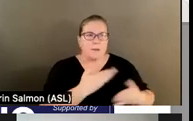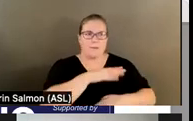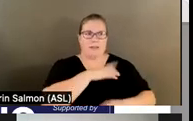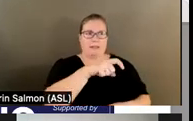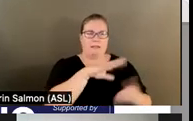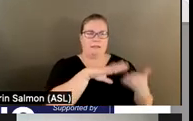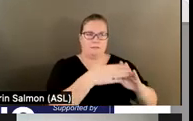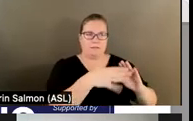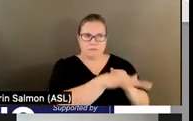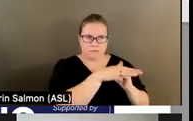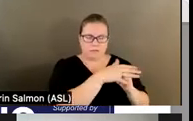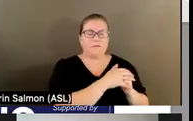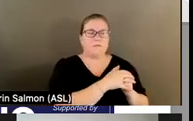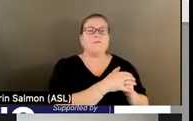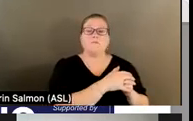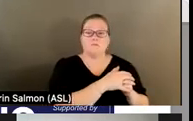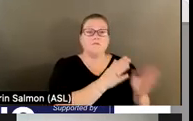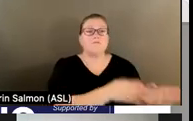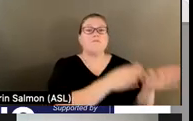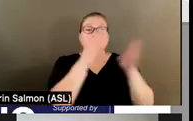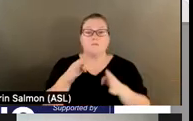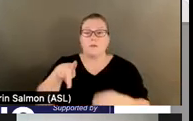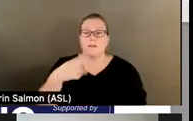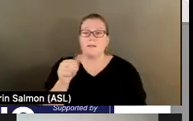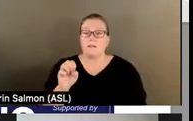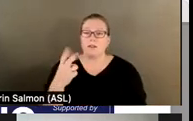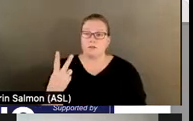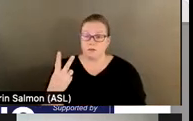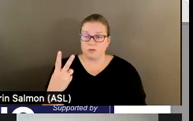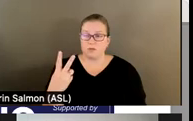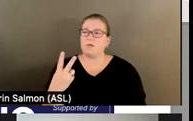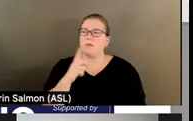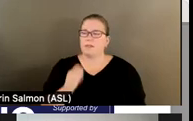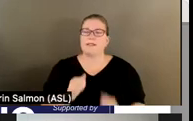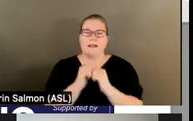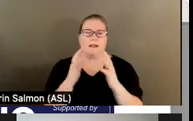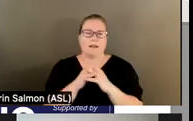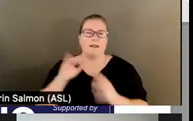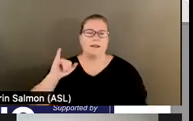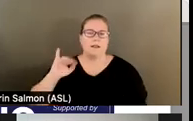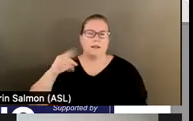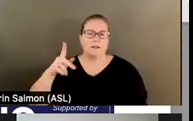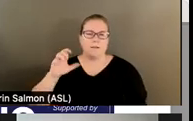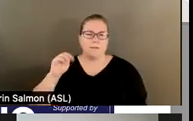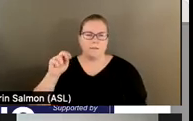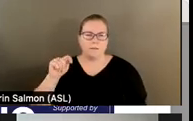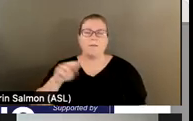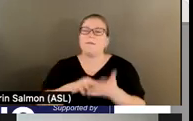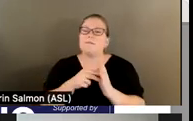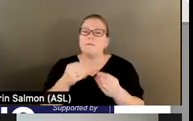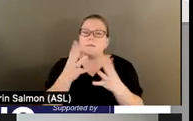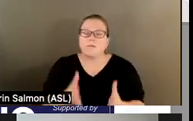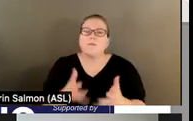moved on to phase two, implementing. These providers have attested to their ability to implement. That includes